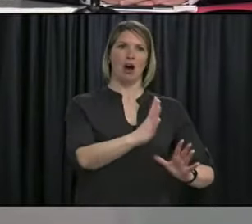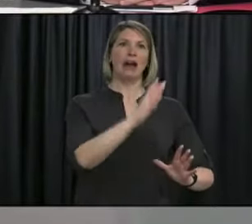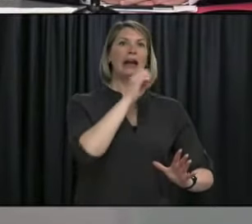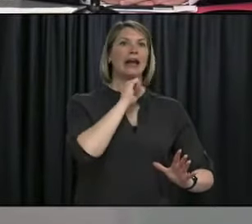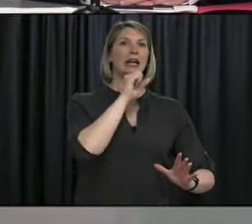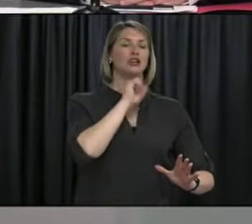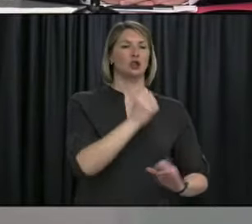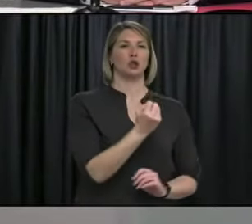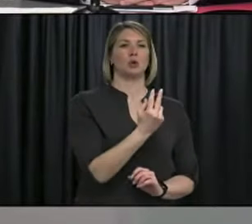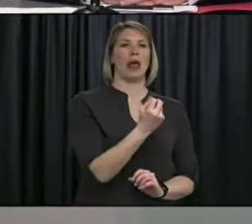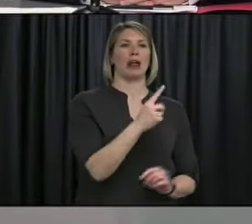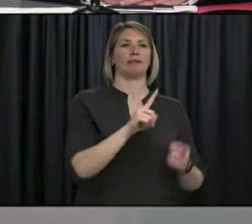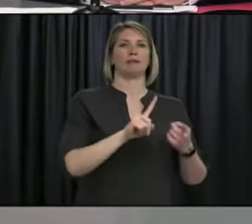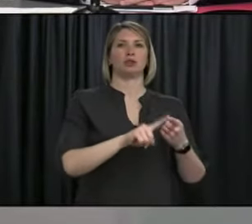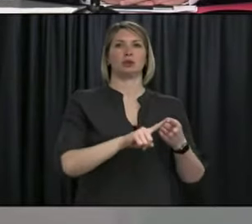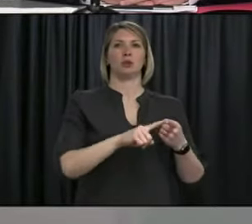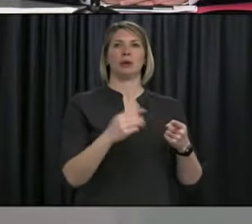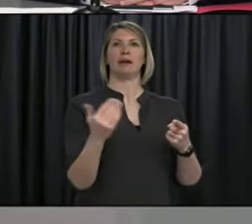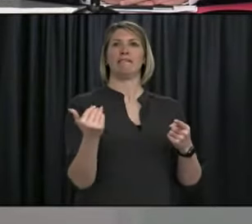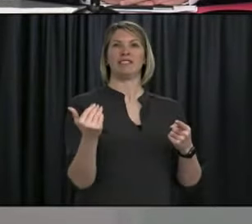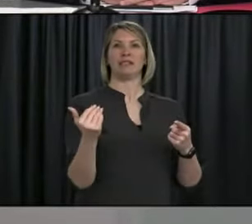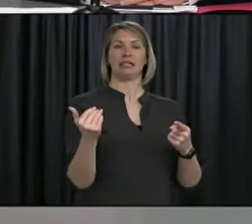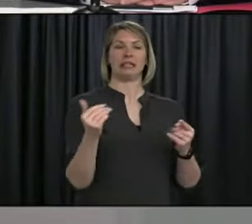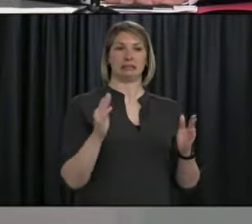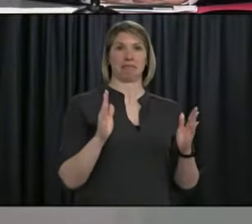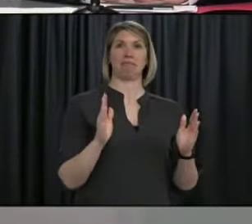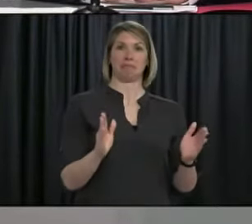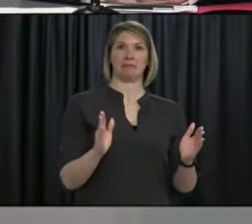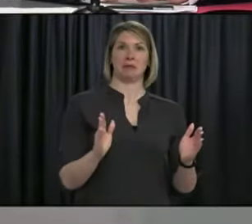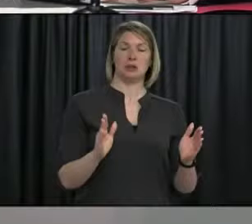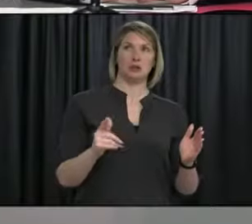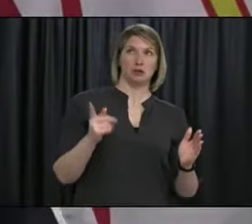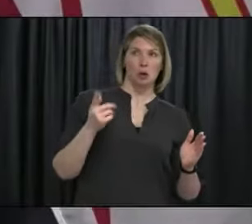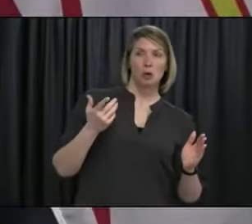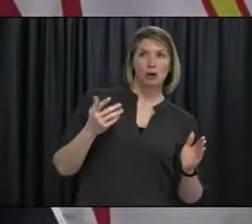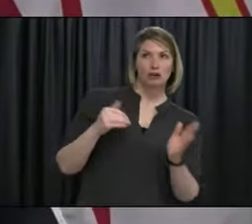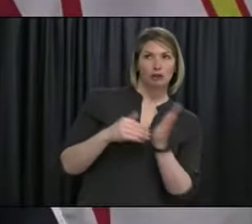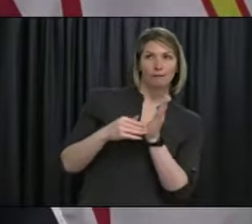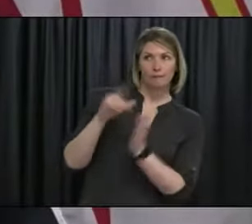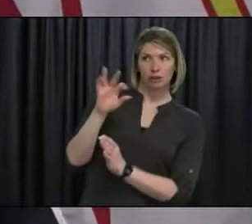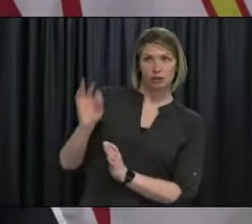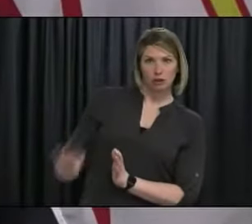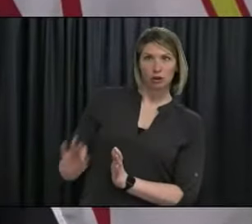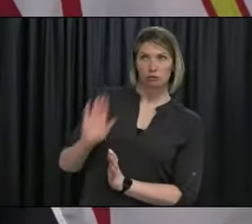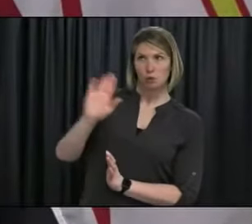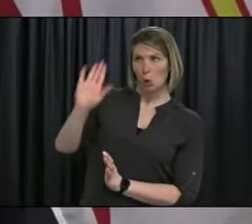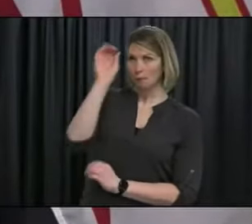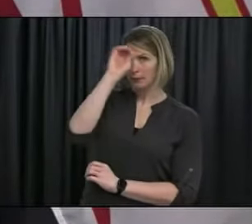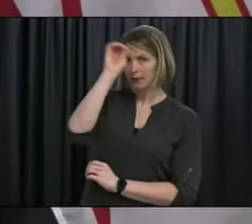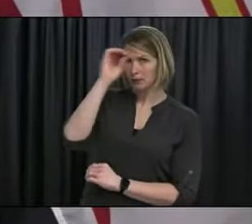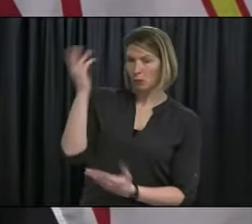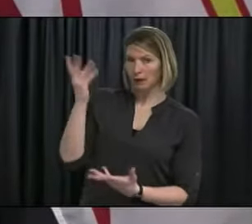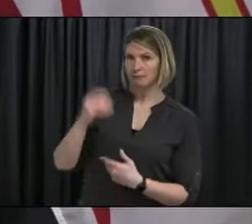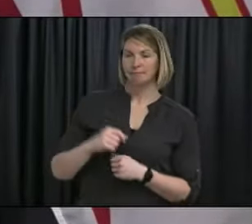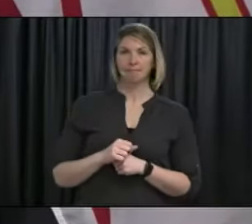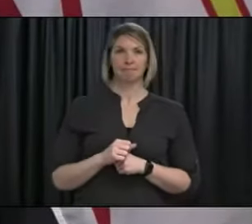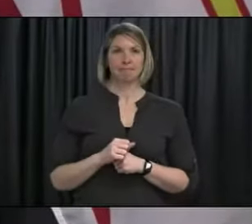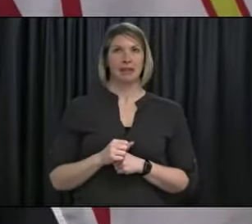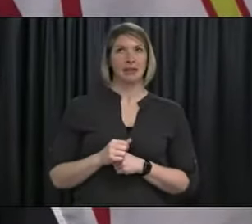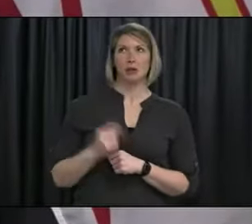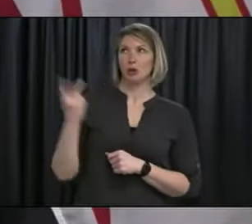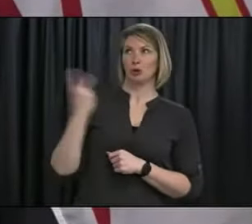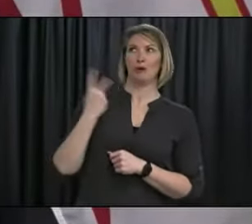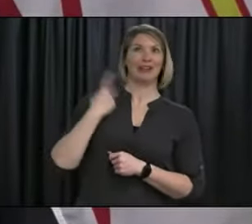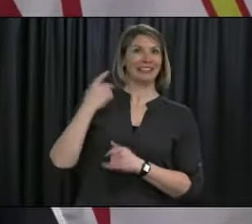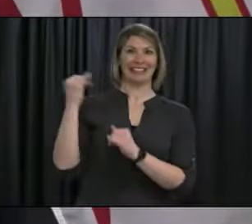Dr. Fitzgerald, what do you know about this and how could this affect our rollout plan? So I know about it likely what you